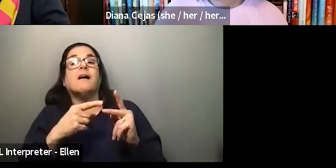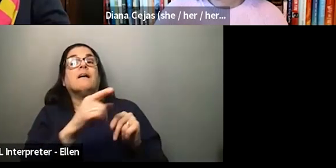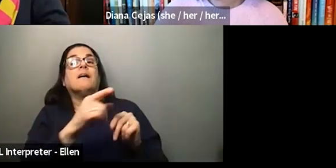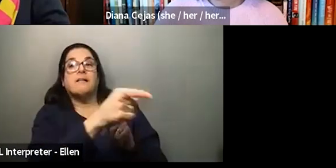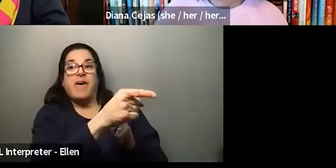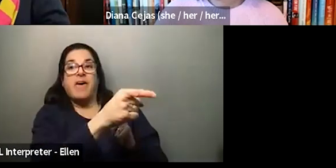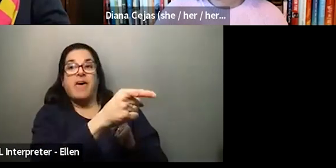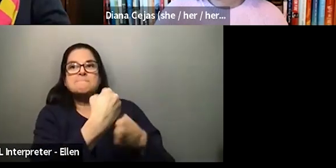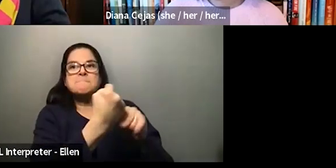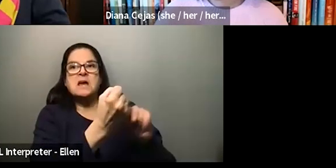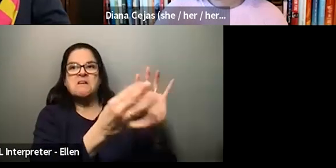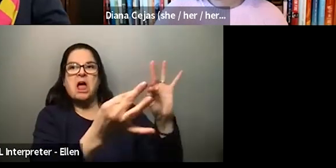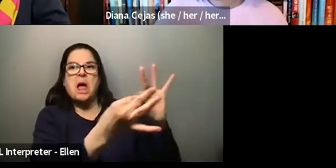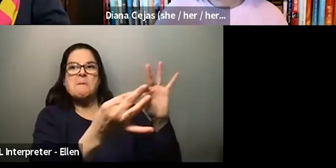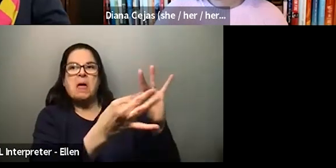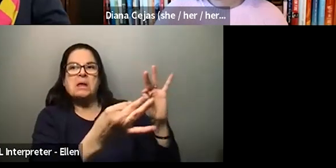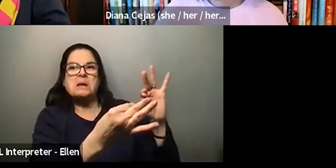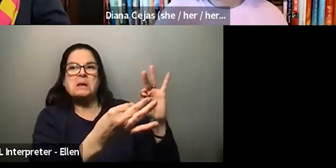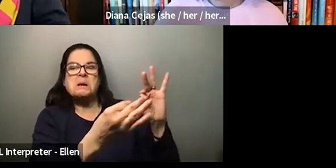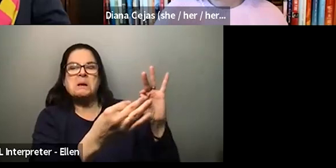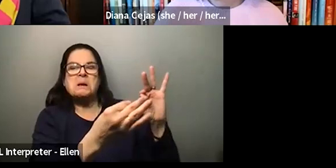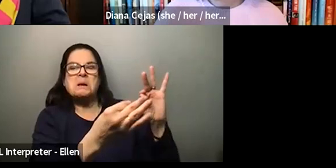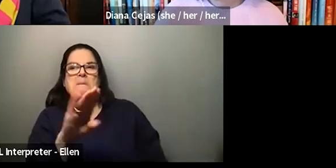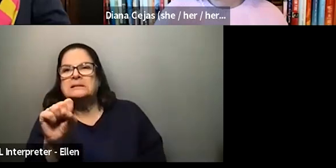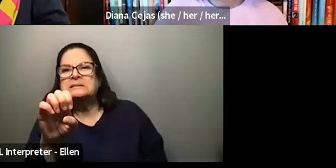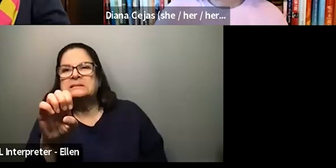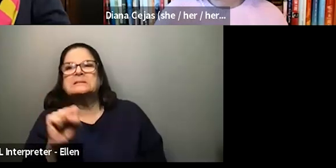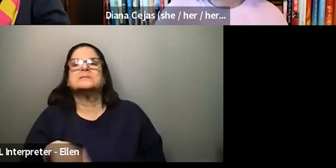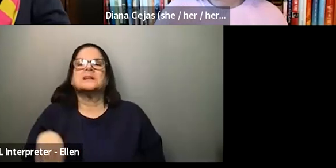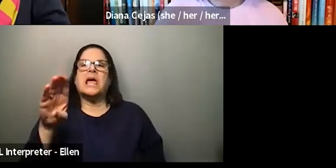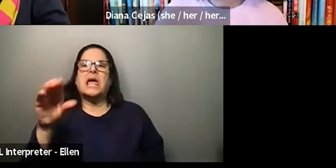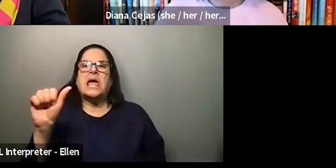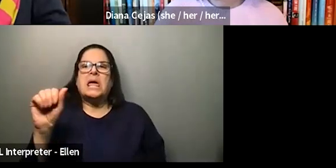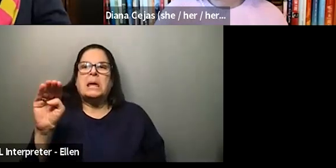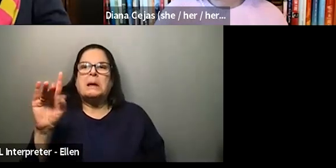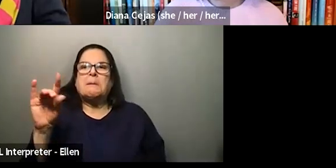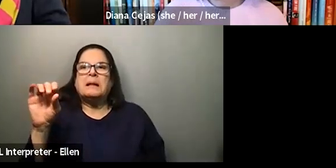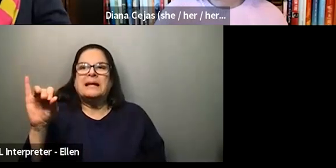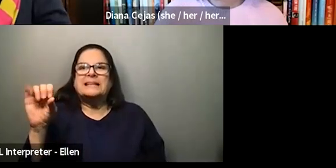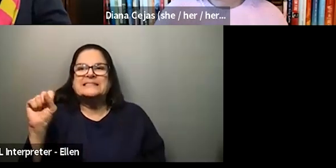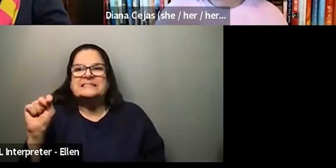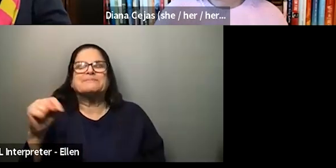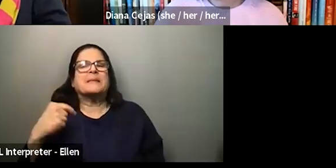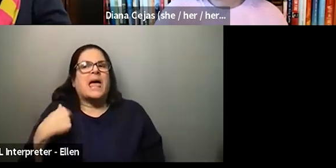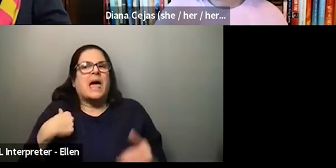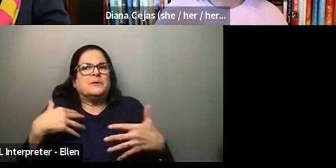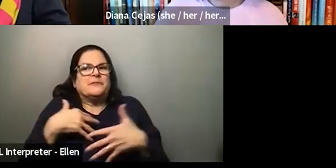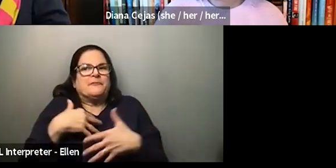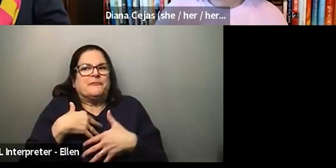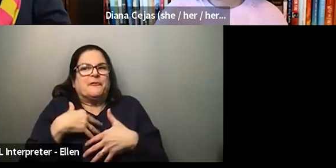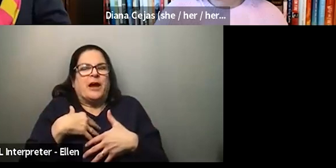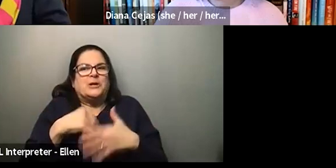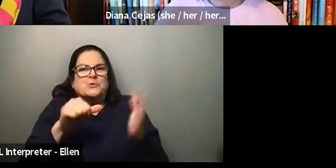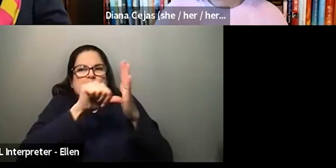think that, oh, well, that's because you have a disability. And, and, and, and I didn't want to do that because I didn't want to call attention to that disability. But